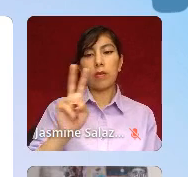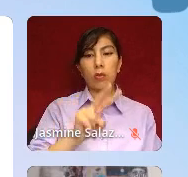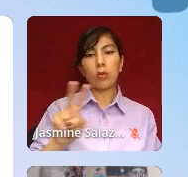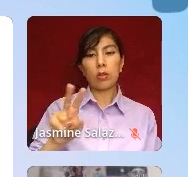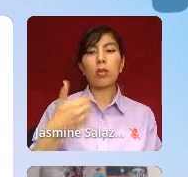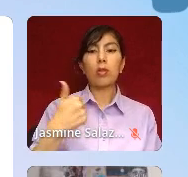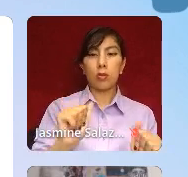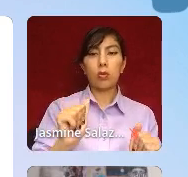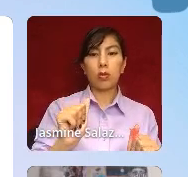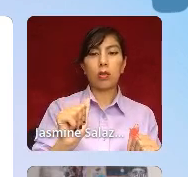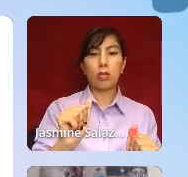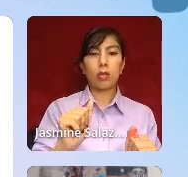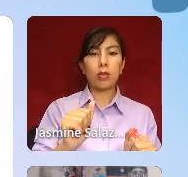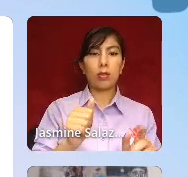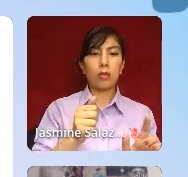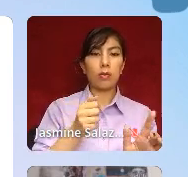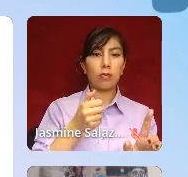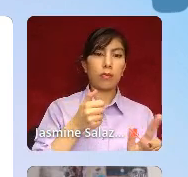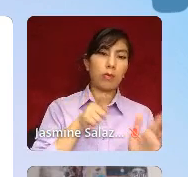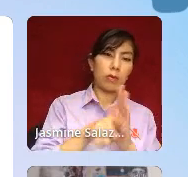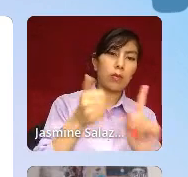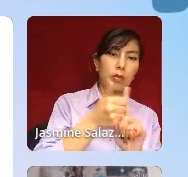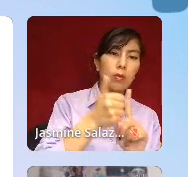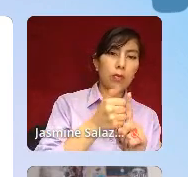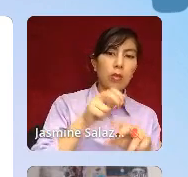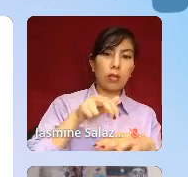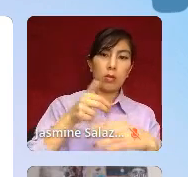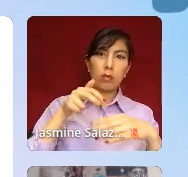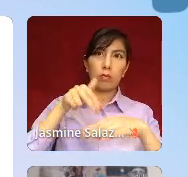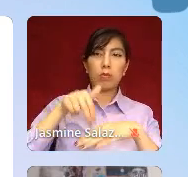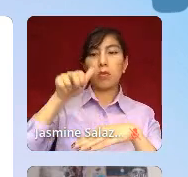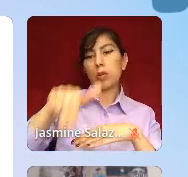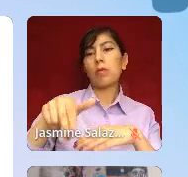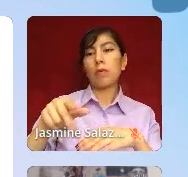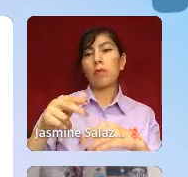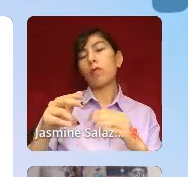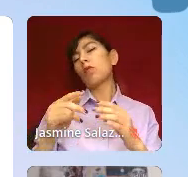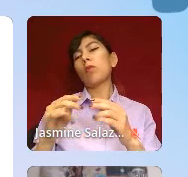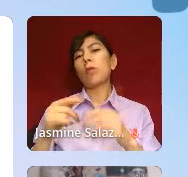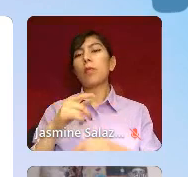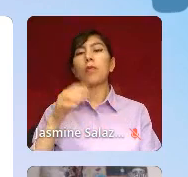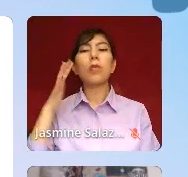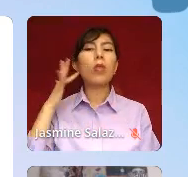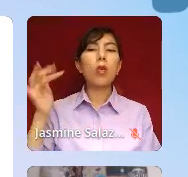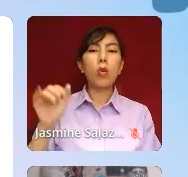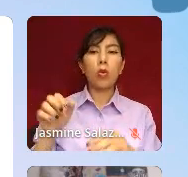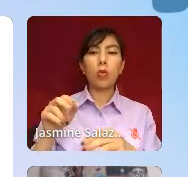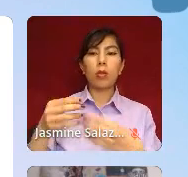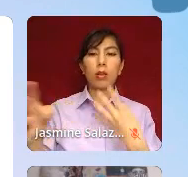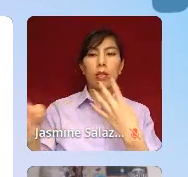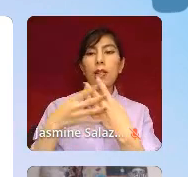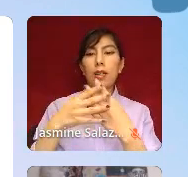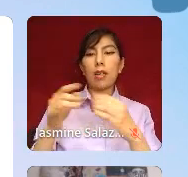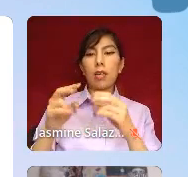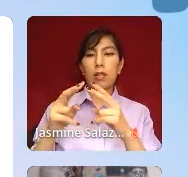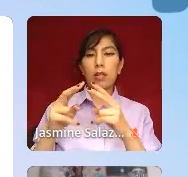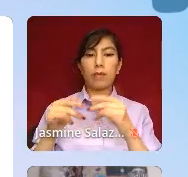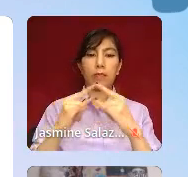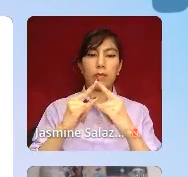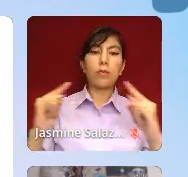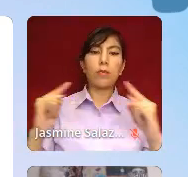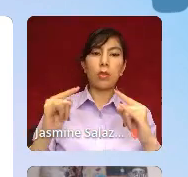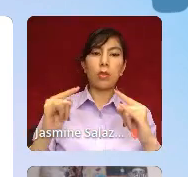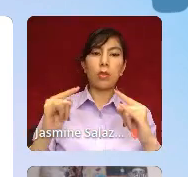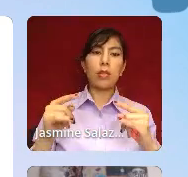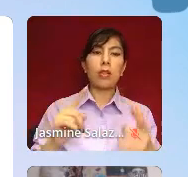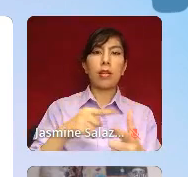to take his own life by jumping from the Golden Gate Bridge. And it wasn't until eight years later that he met and was reunited with the officer who talked him